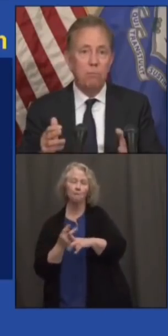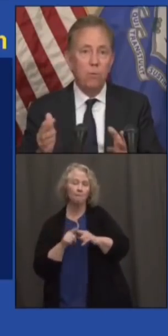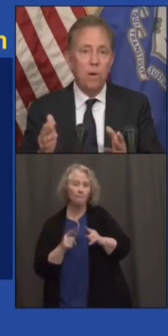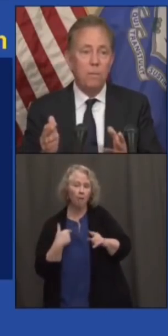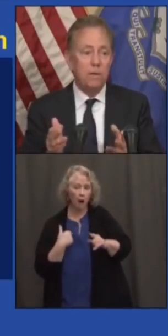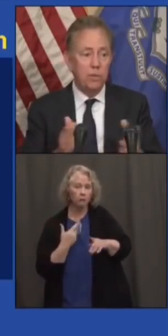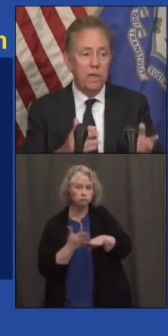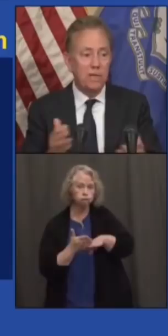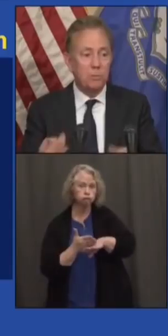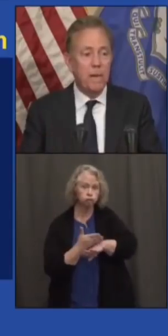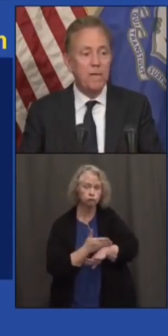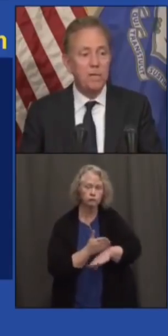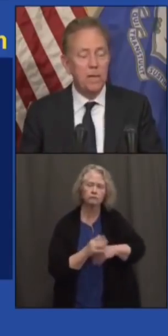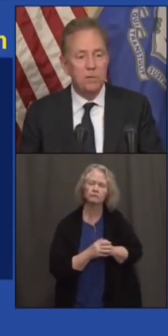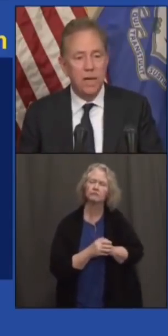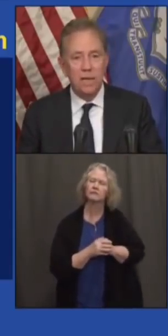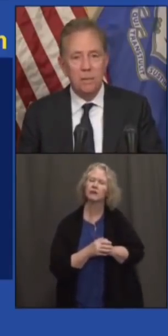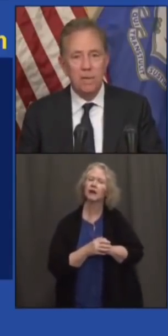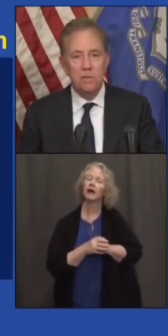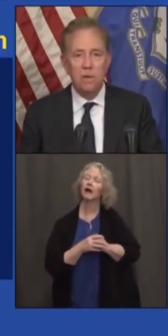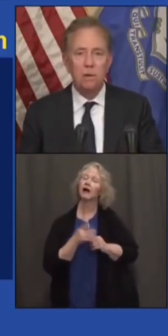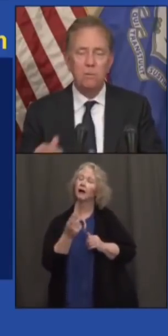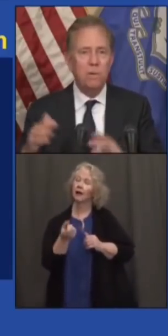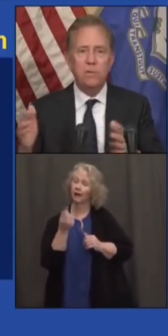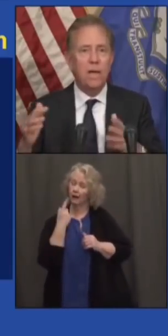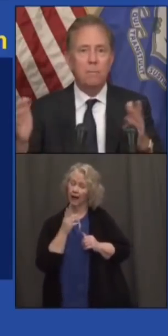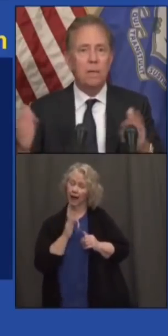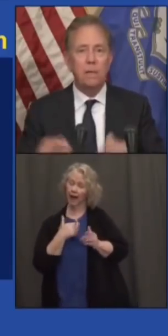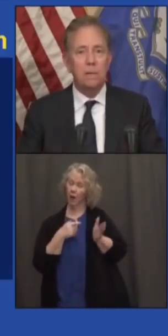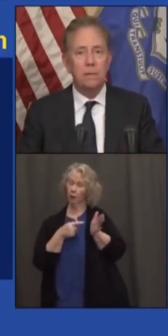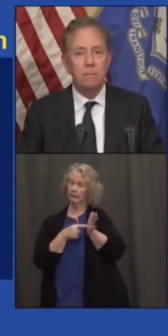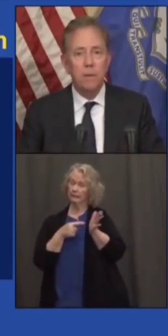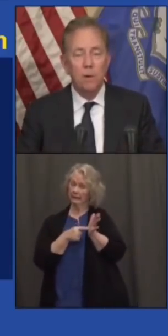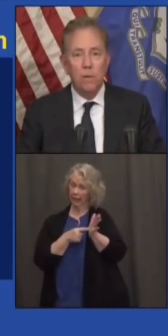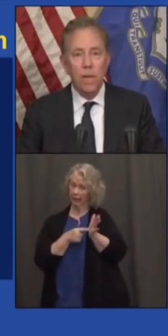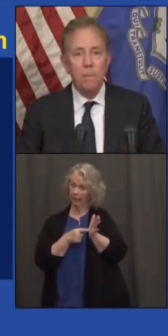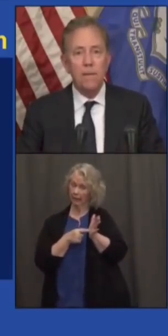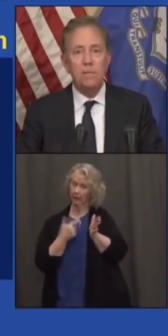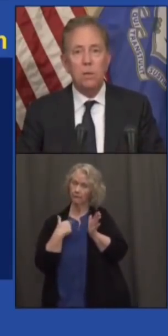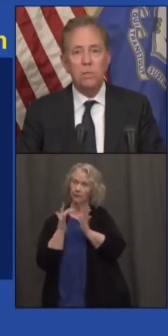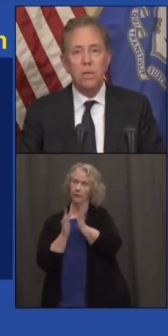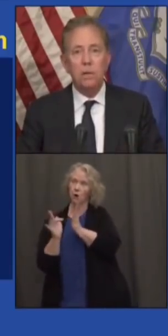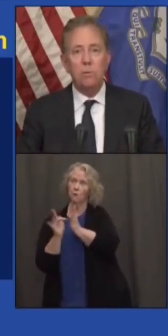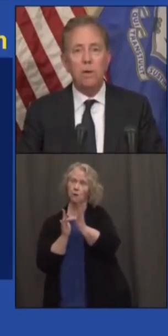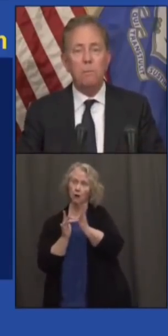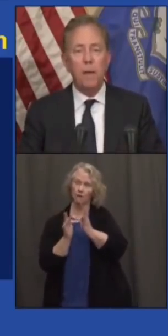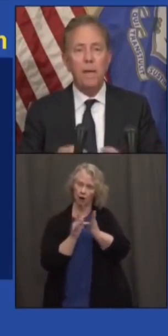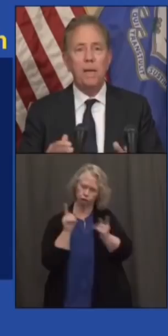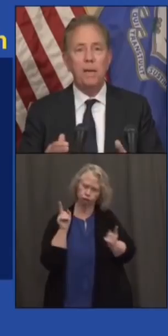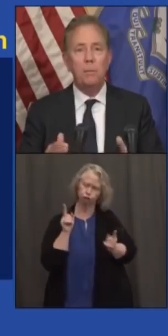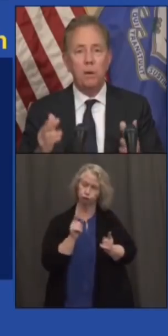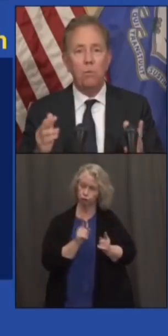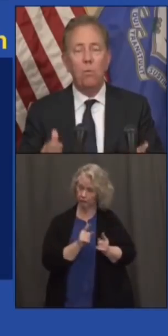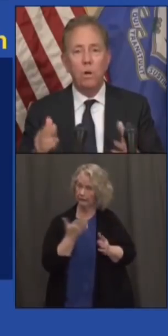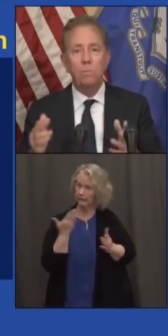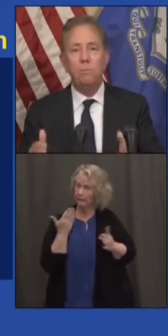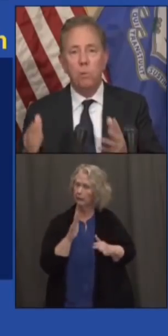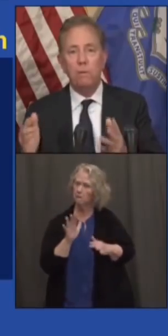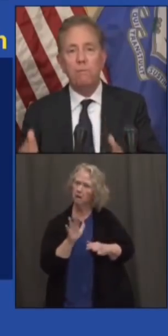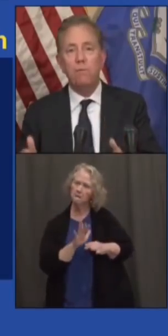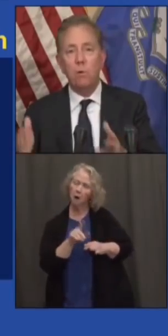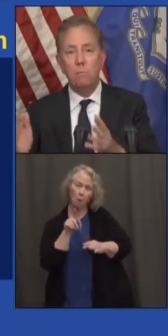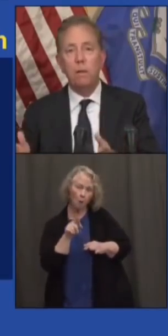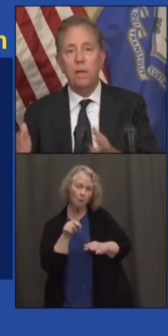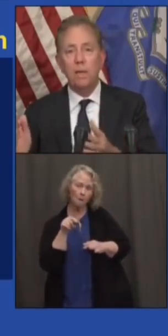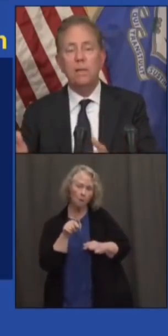And one way to measure that is paying down debt. You may say, oh, what does that mean? Well, that means it looks like we're going to pay down about $1